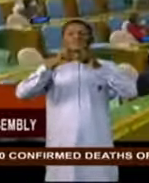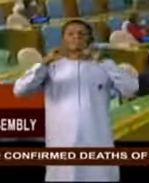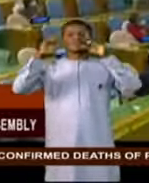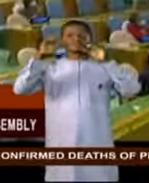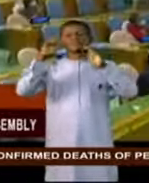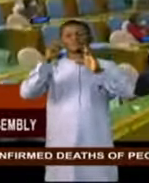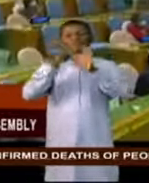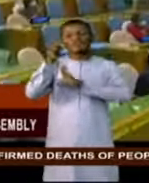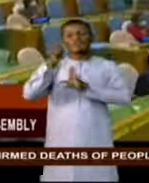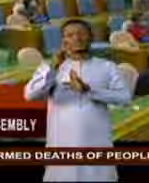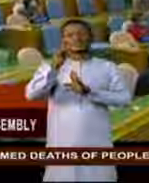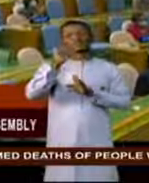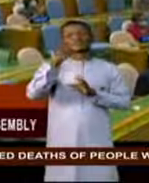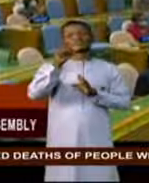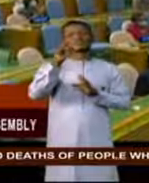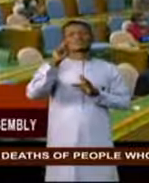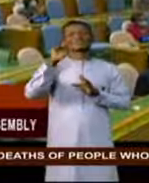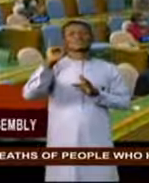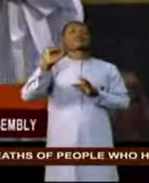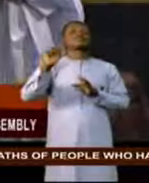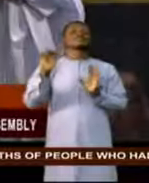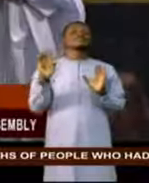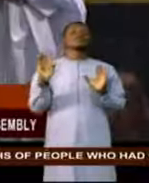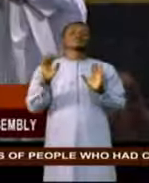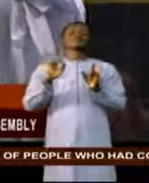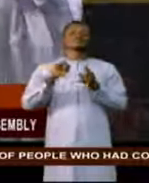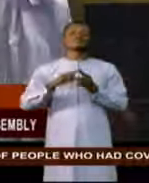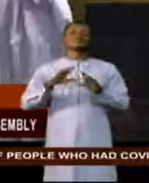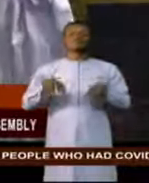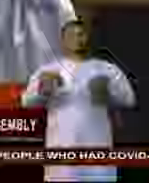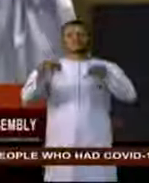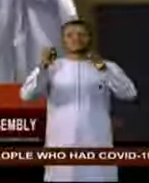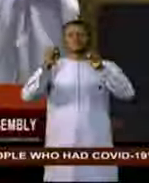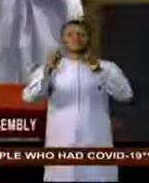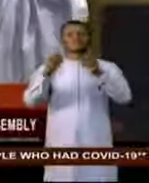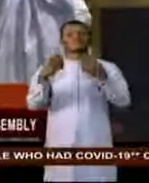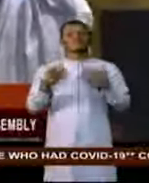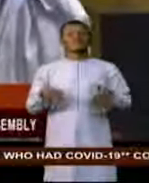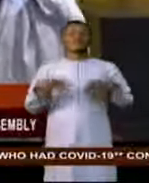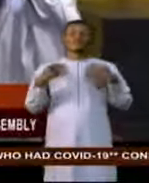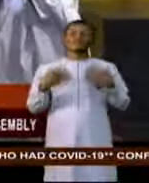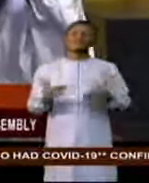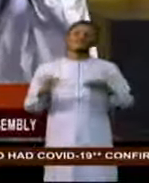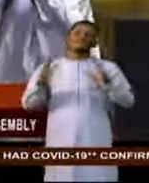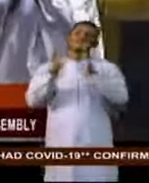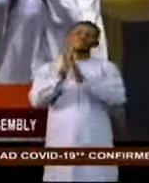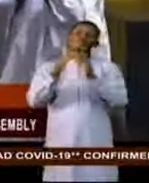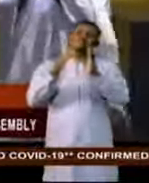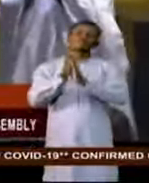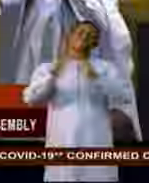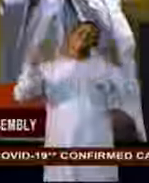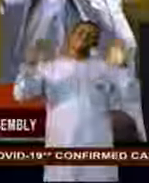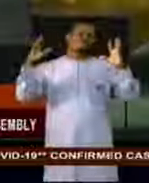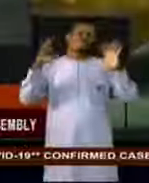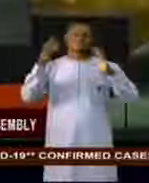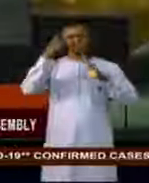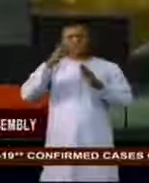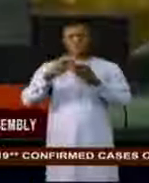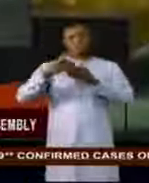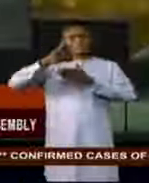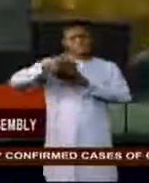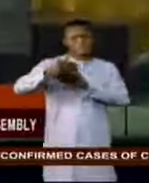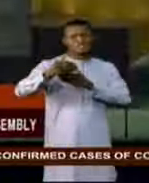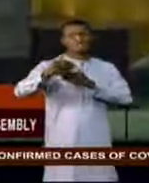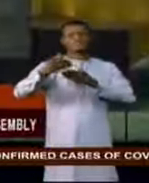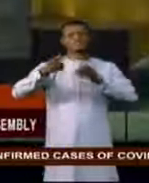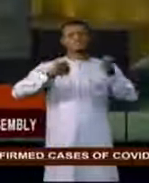Taking over the Assembly, Volkan Boskel, who was full of excitement and praise for his predecessor, described